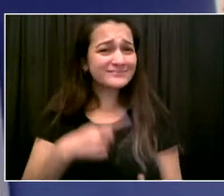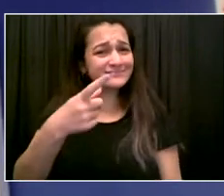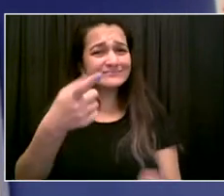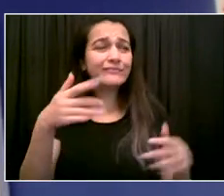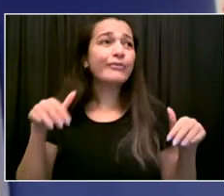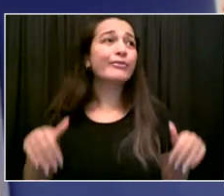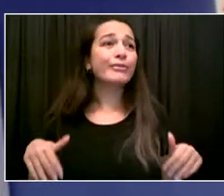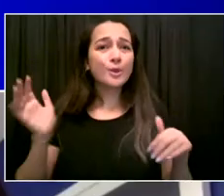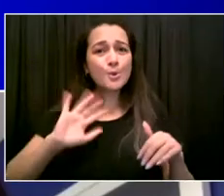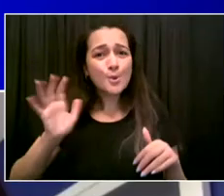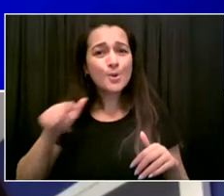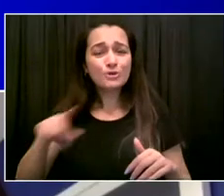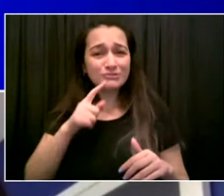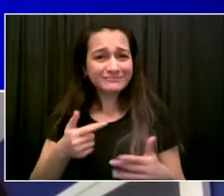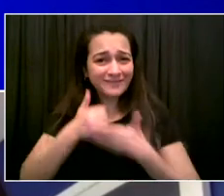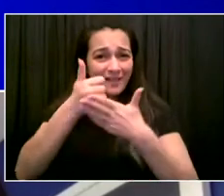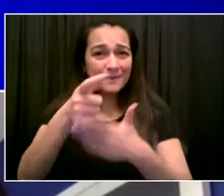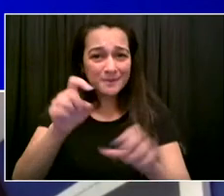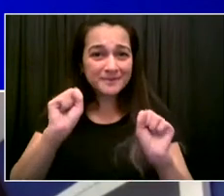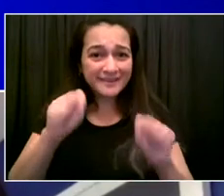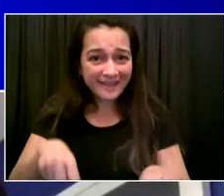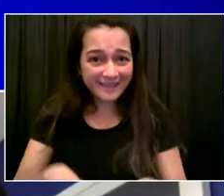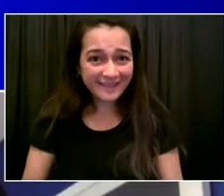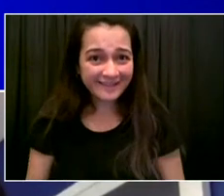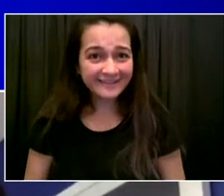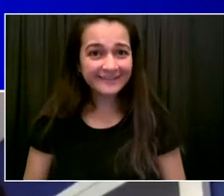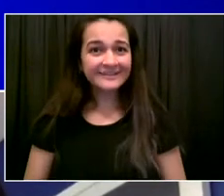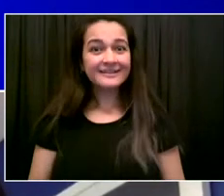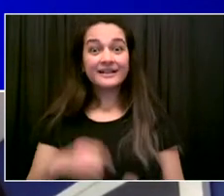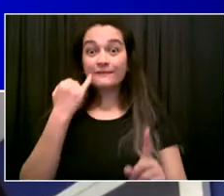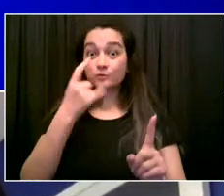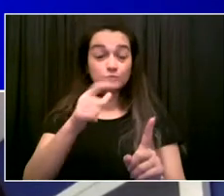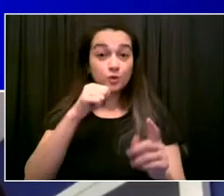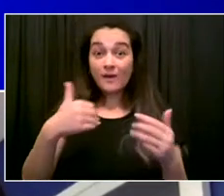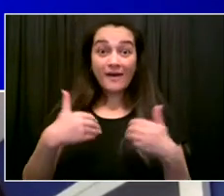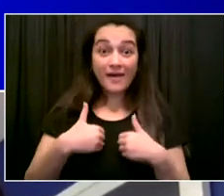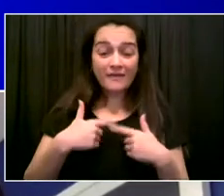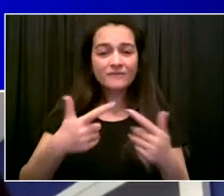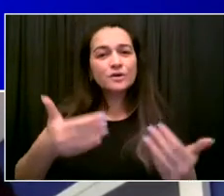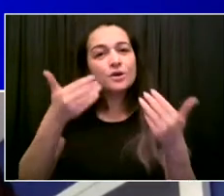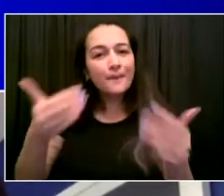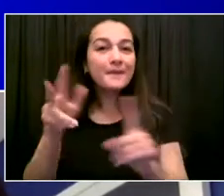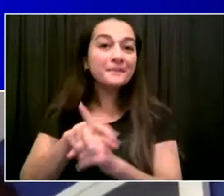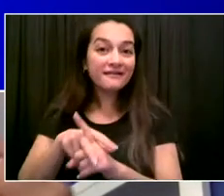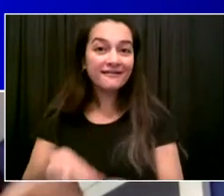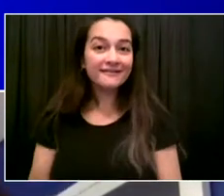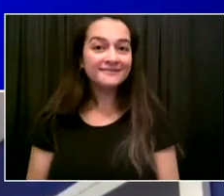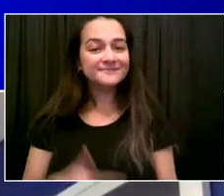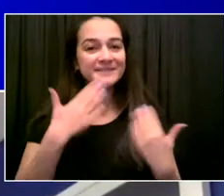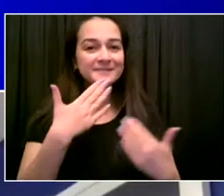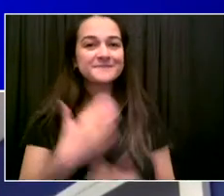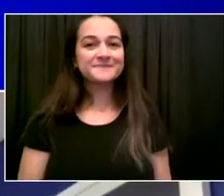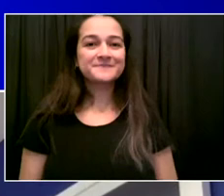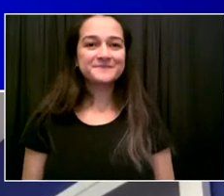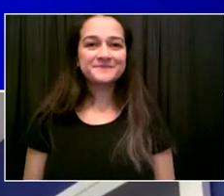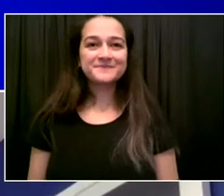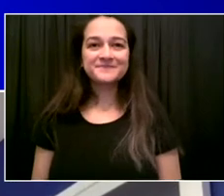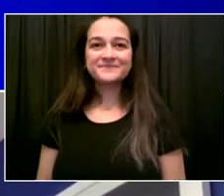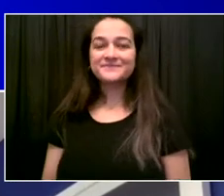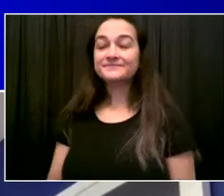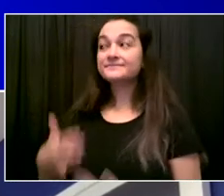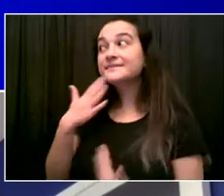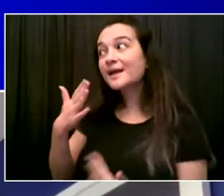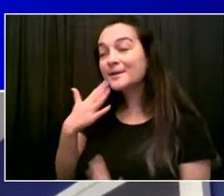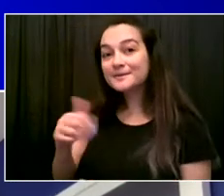it to be. Thank you so much, Assemblymember. We will immediately take you up on that offer. So our Director for Immigrant Affairs, Raquel